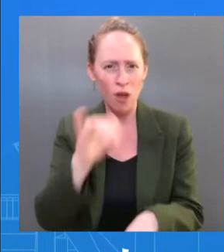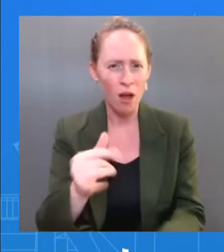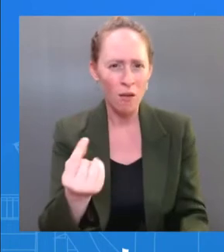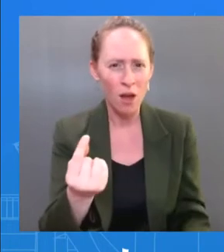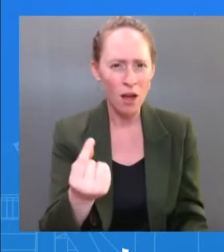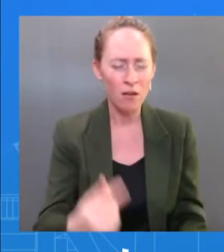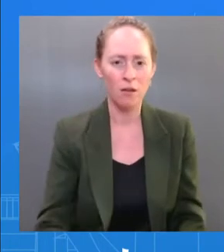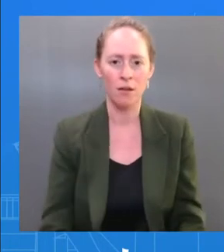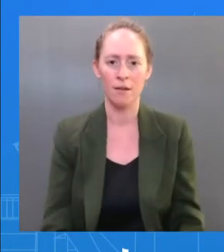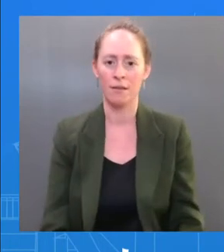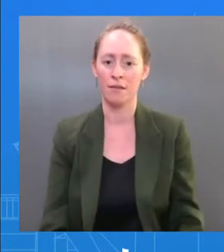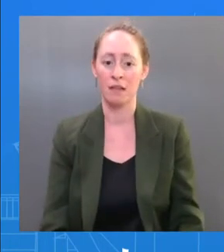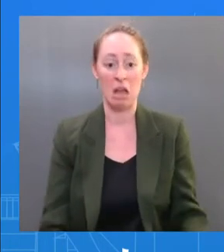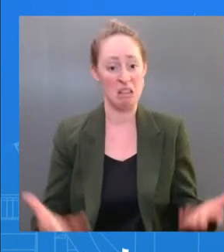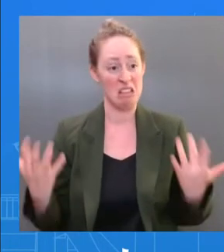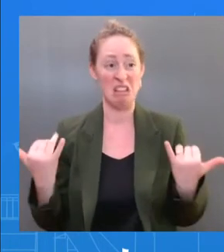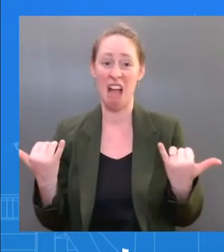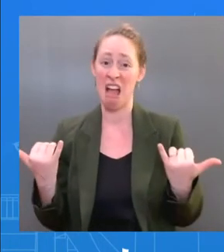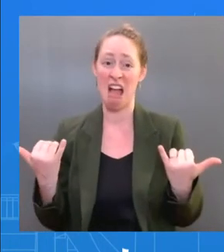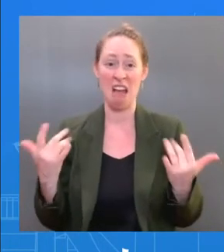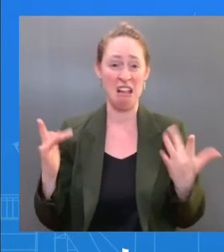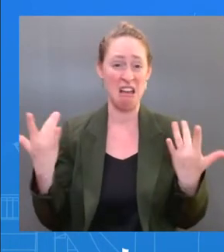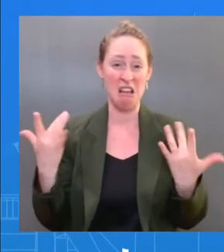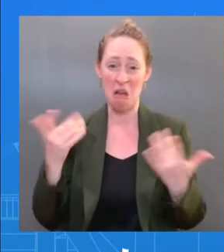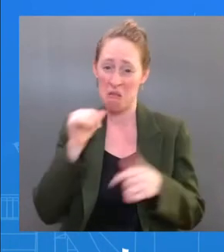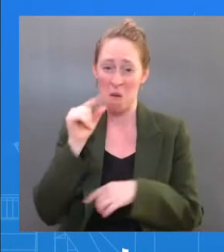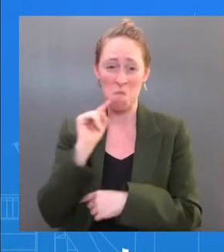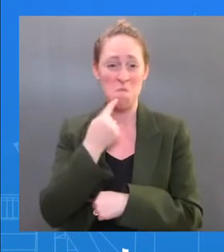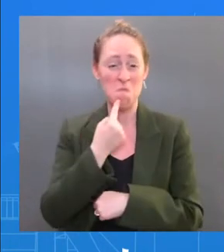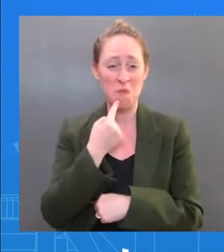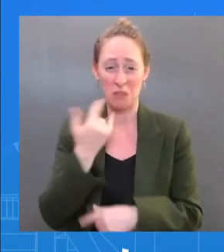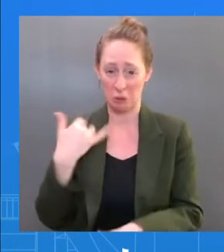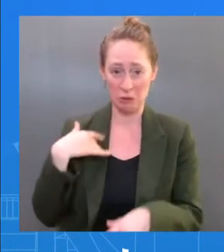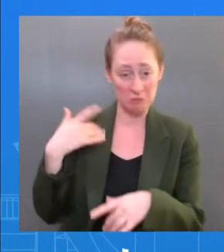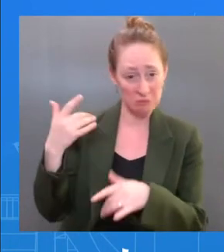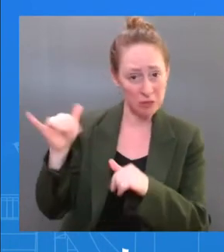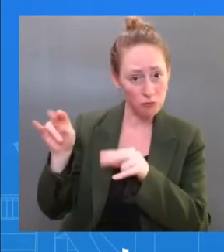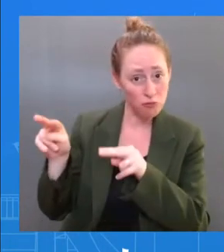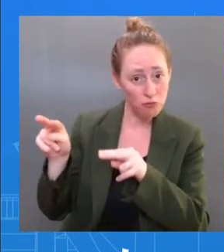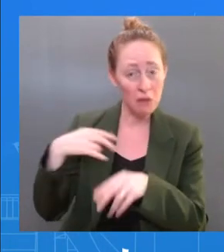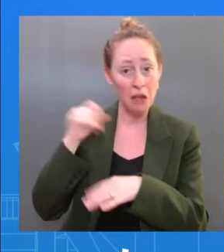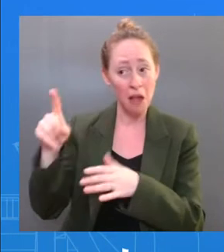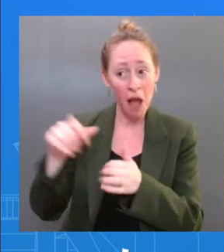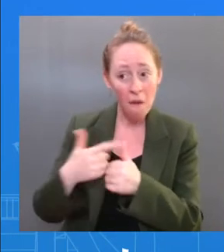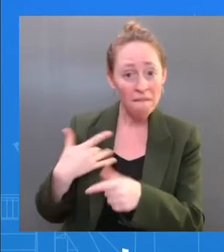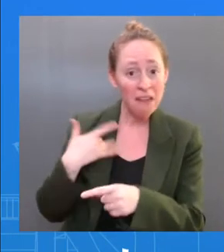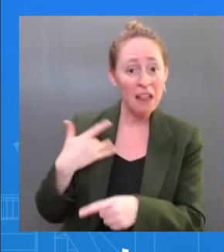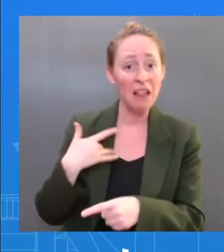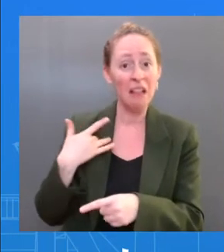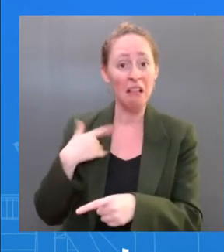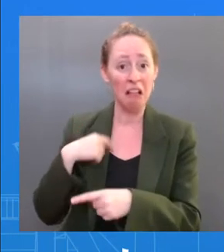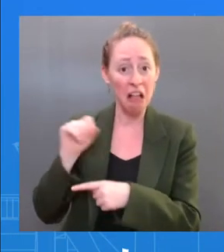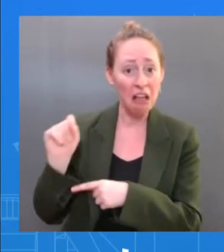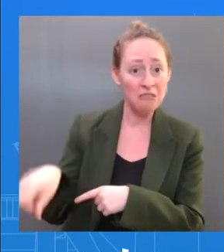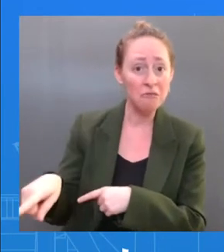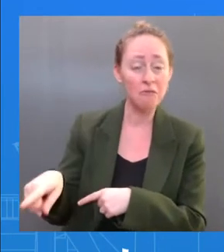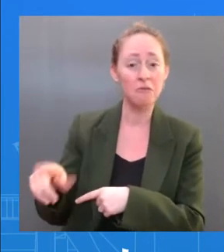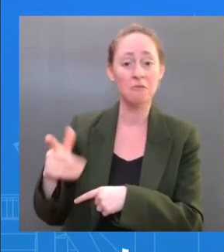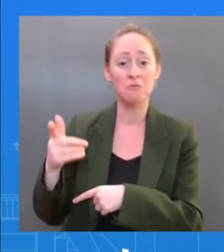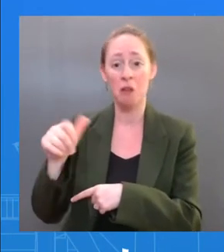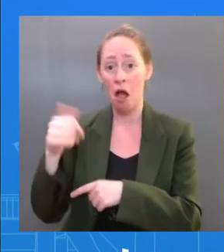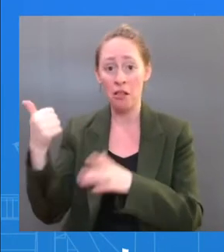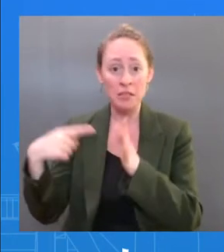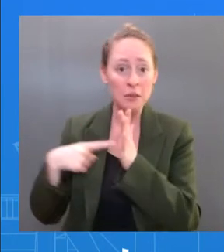monitored for symptoms. I mean, you ask him, you know, kind of every day. I ask him, like, how is he feeling? Is he having any other symptoms? He's not. I think we're going to continue monitoring that.